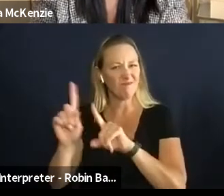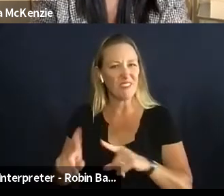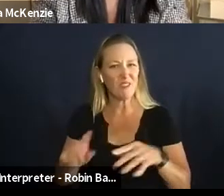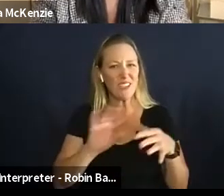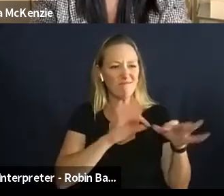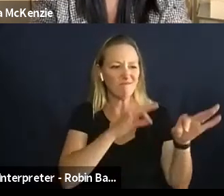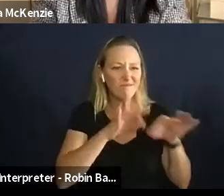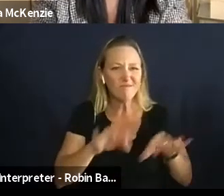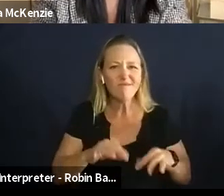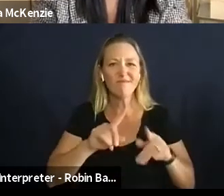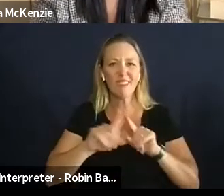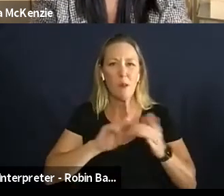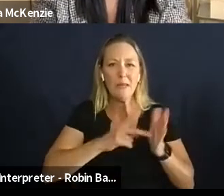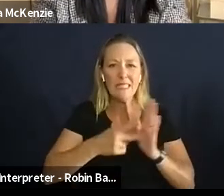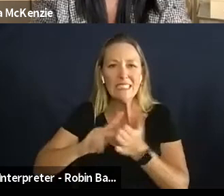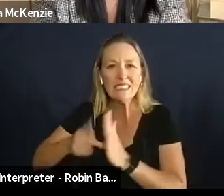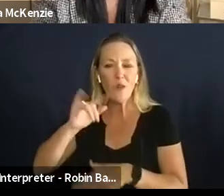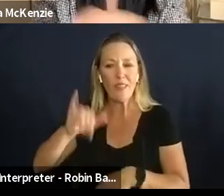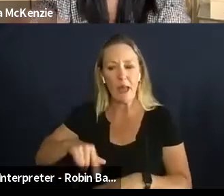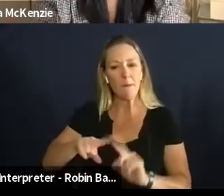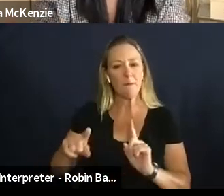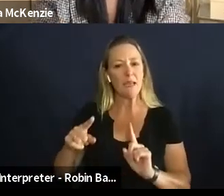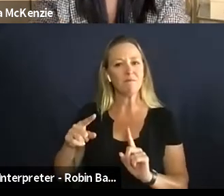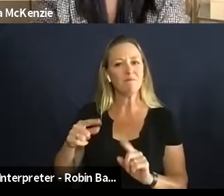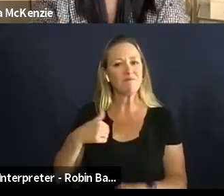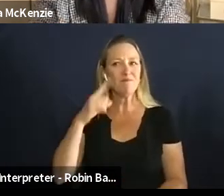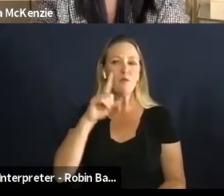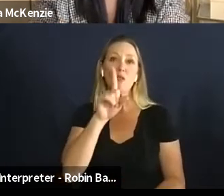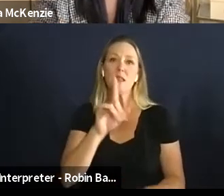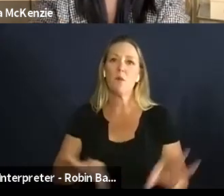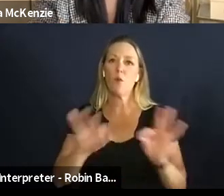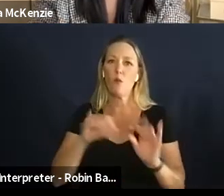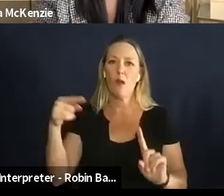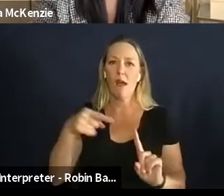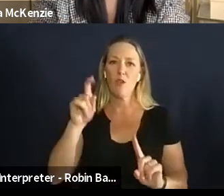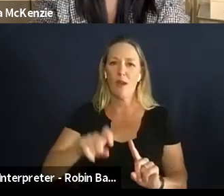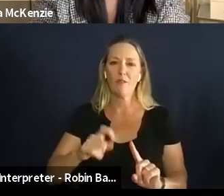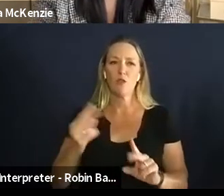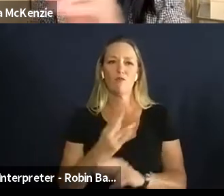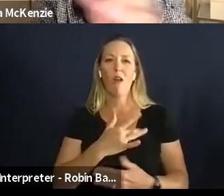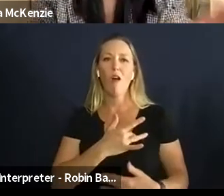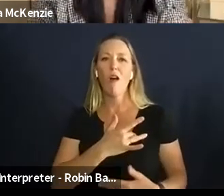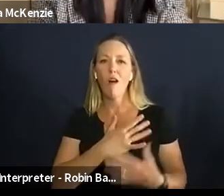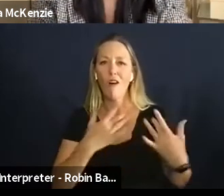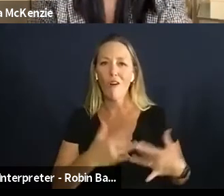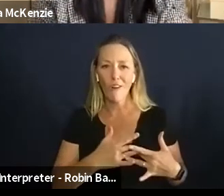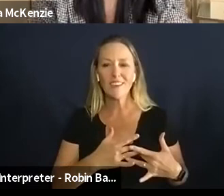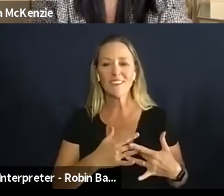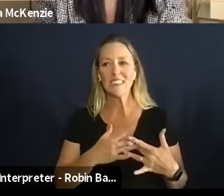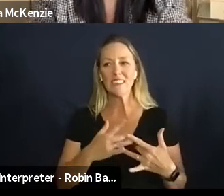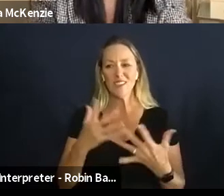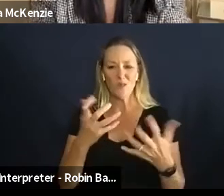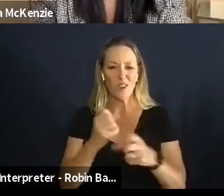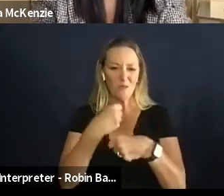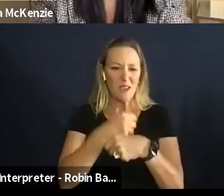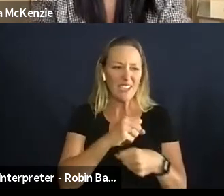um but more than anything i think coming into this with heart and wanting to create change and knowing that it's maybe not a choice um is